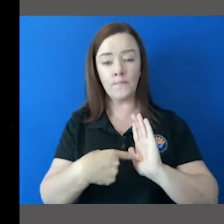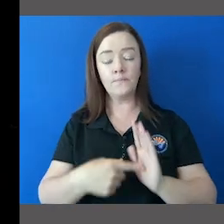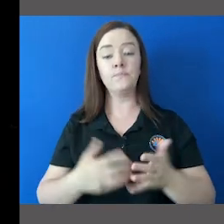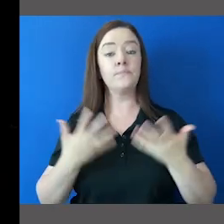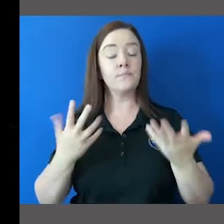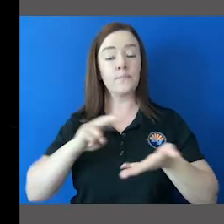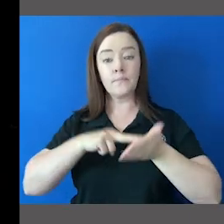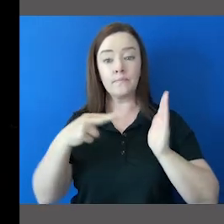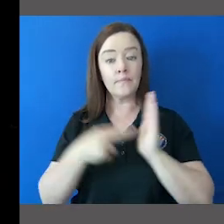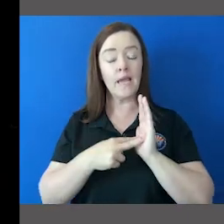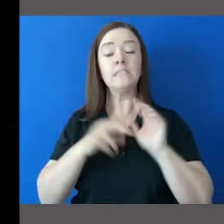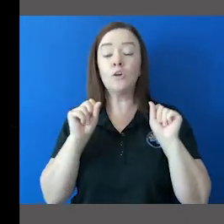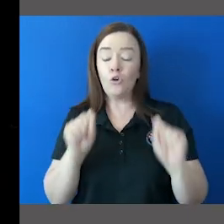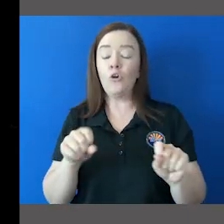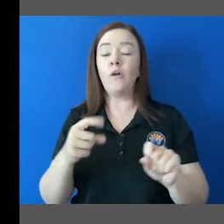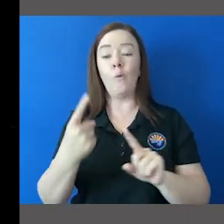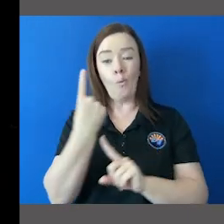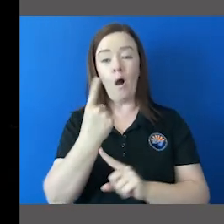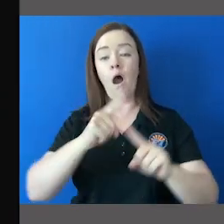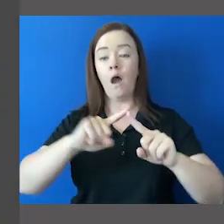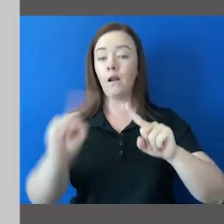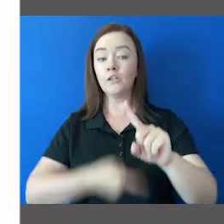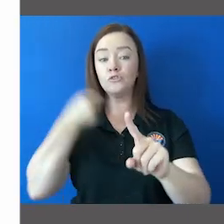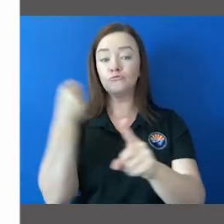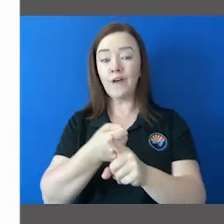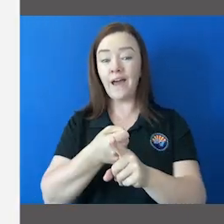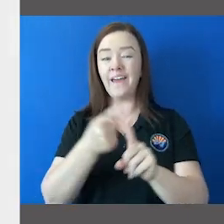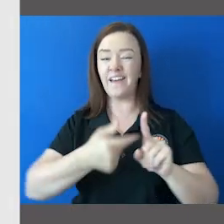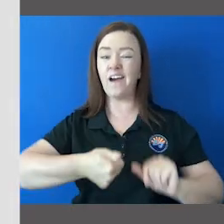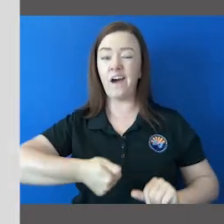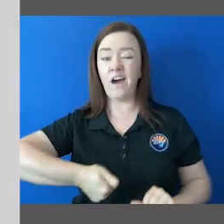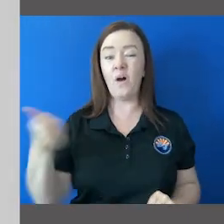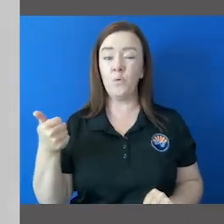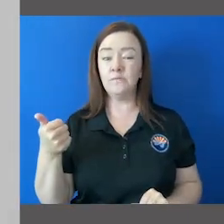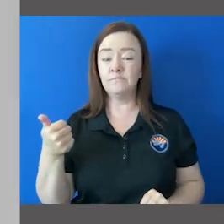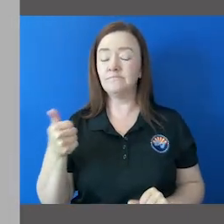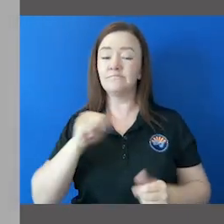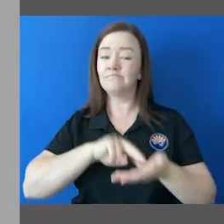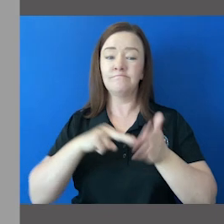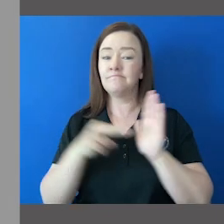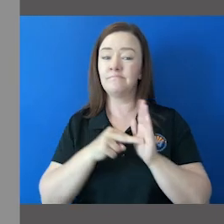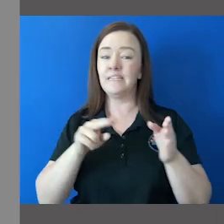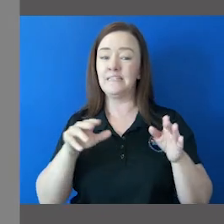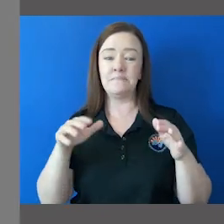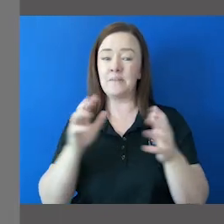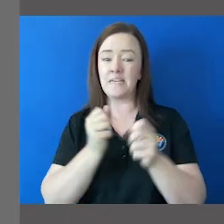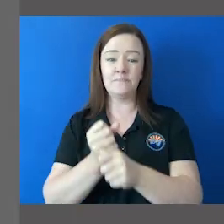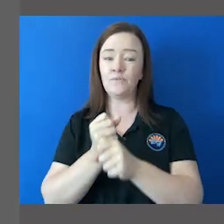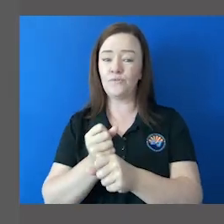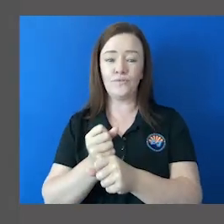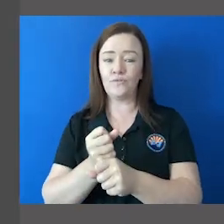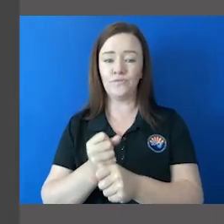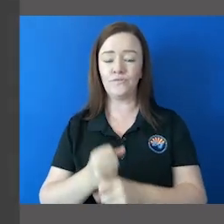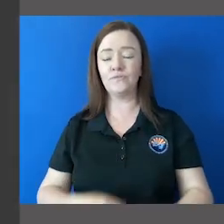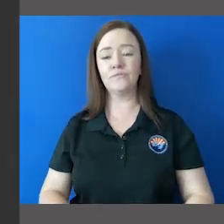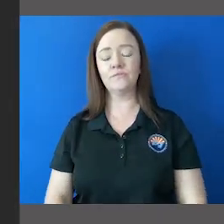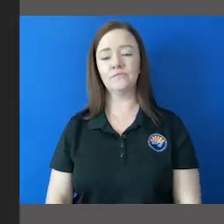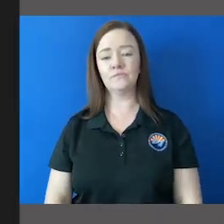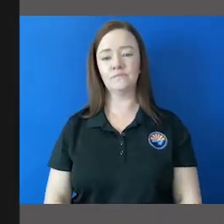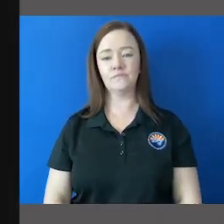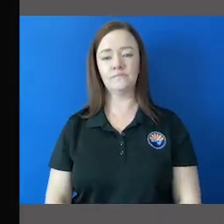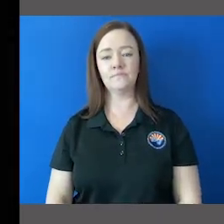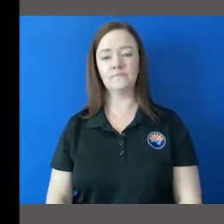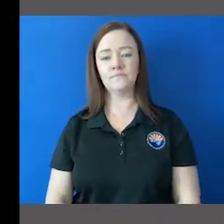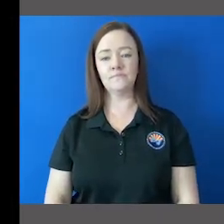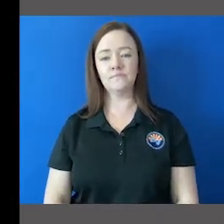it really could be one strike and you're out and in this case we aren't talking about